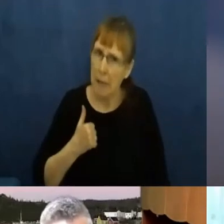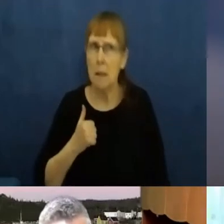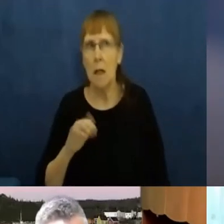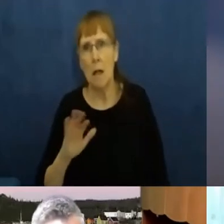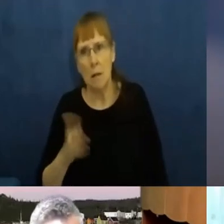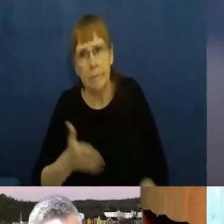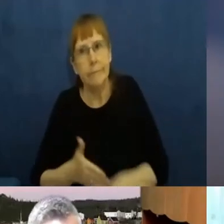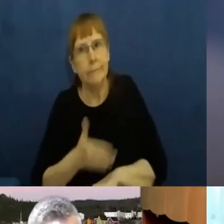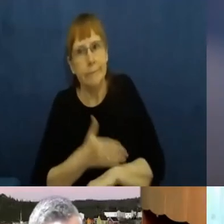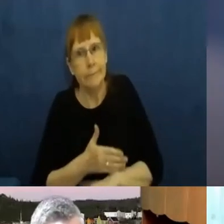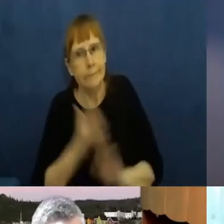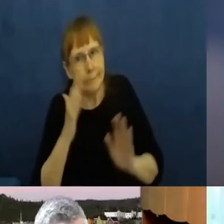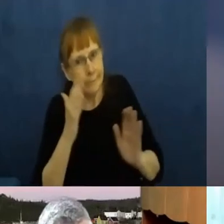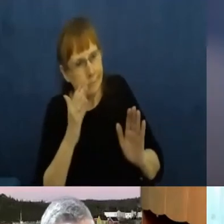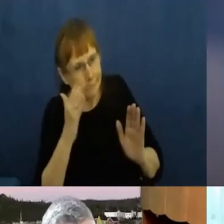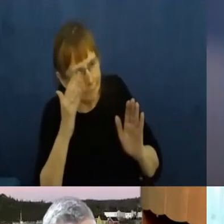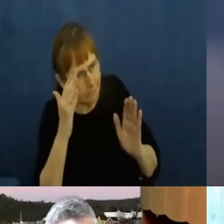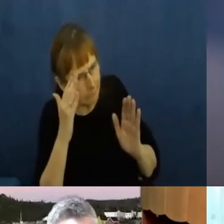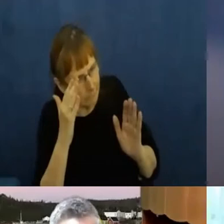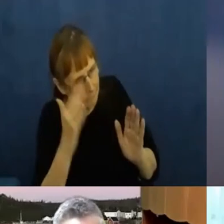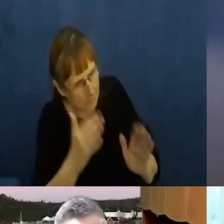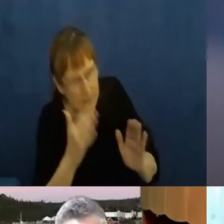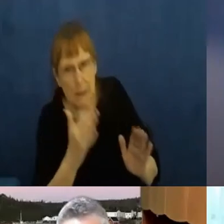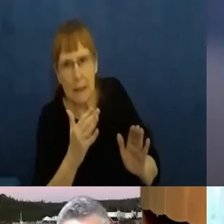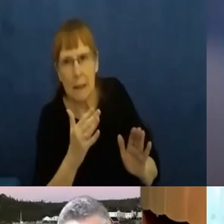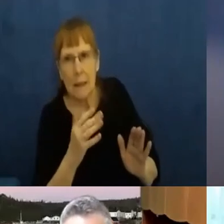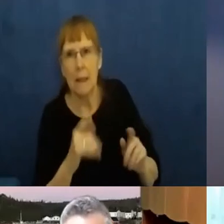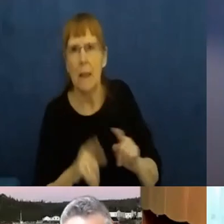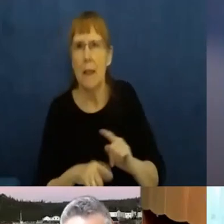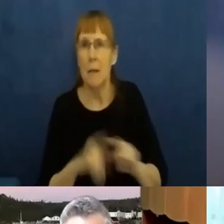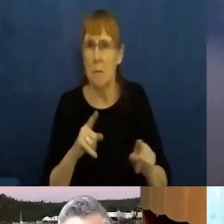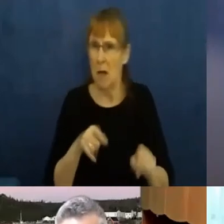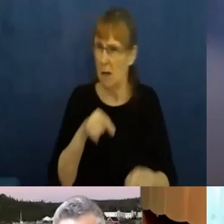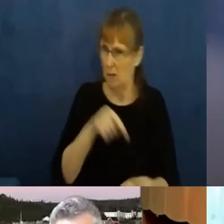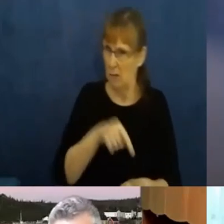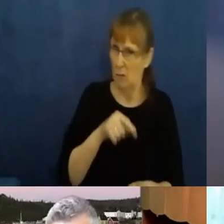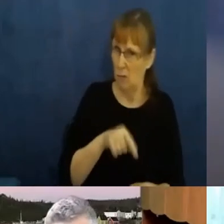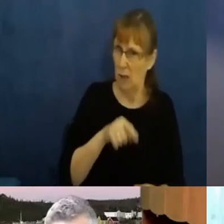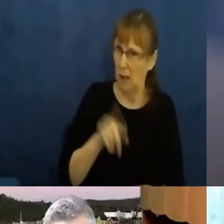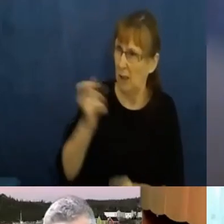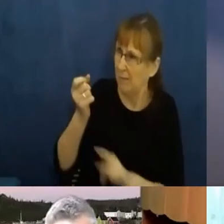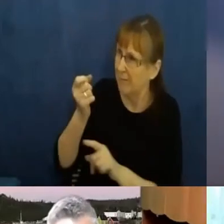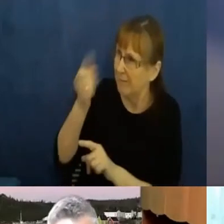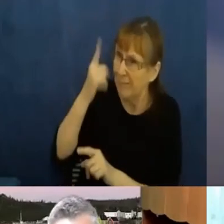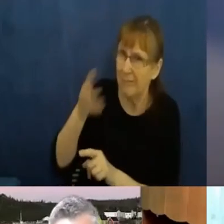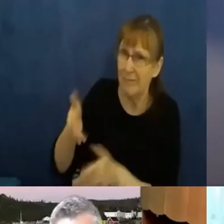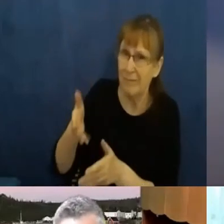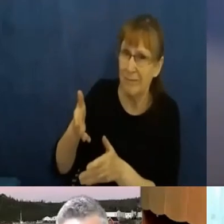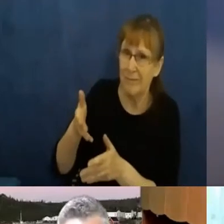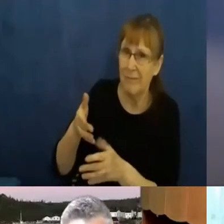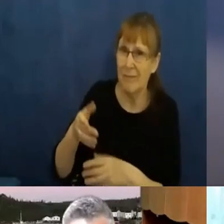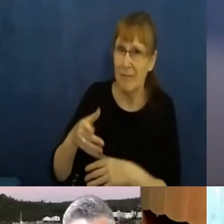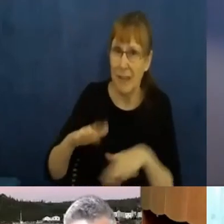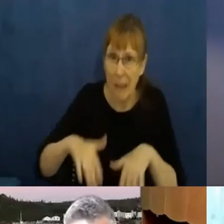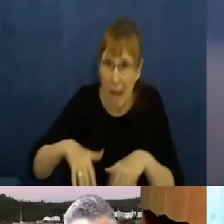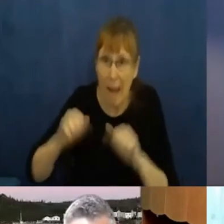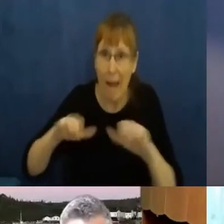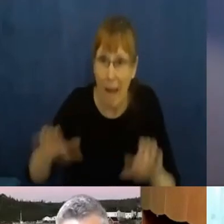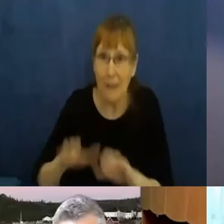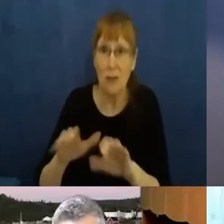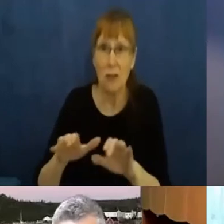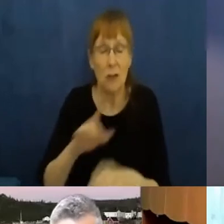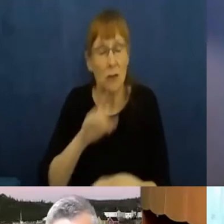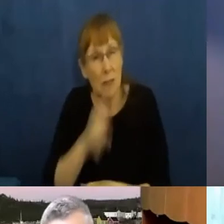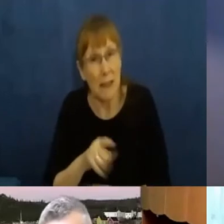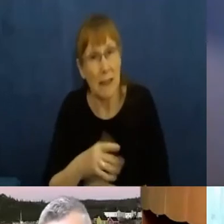uh, are not, are they really being heard, I guess? And is action really being taken? And I think we need to start